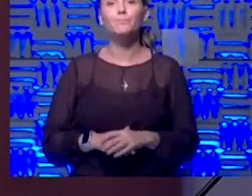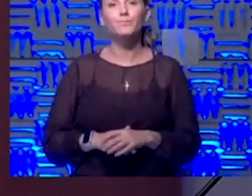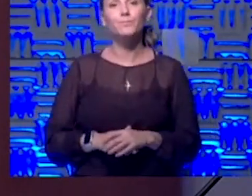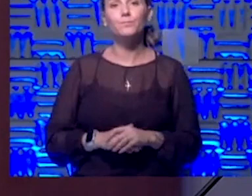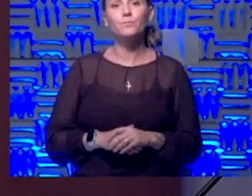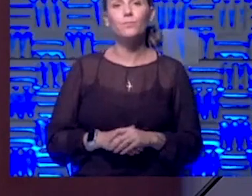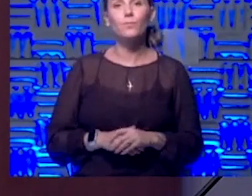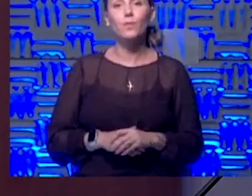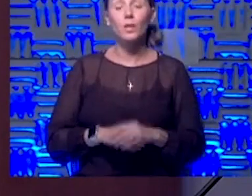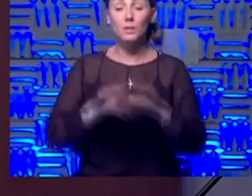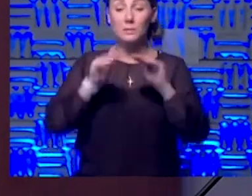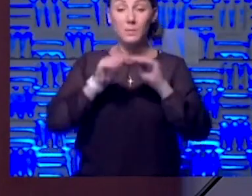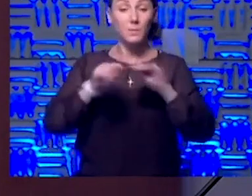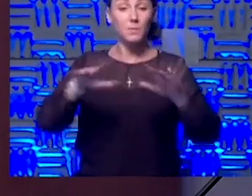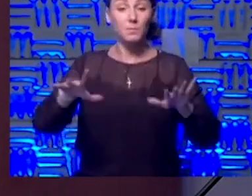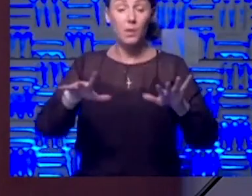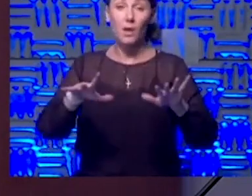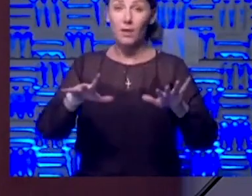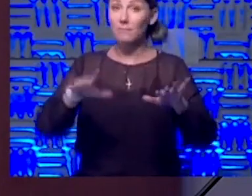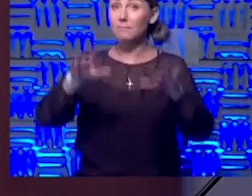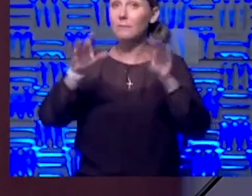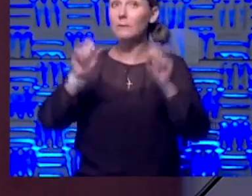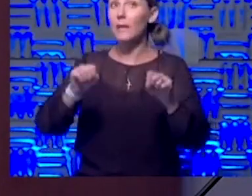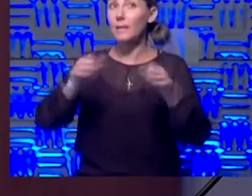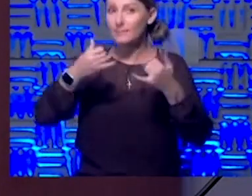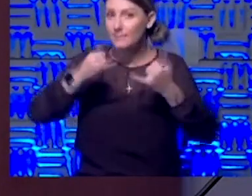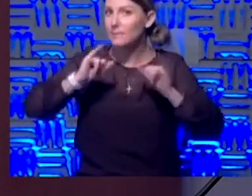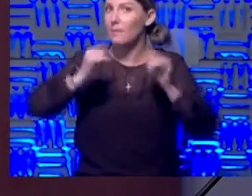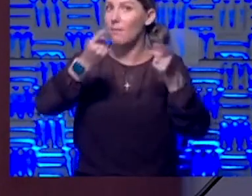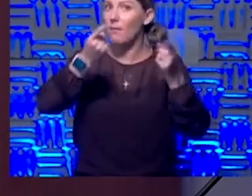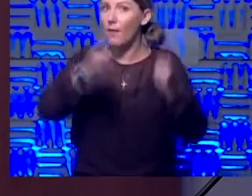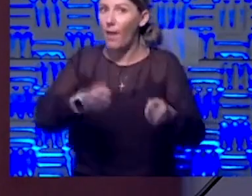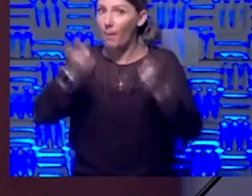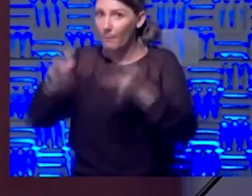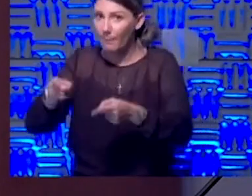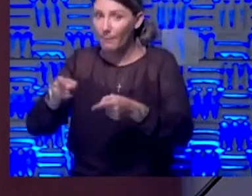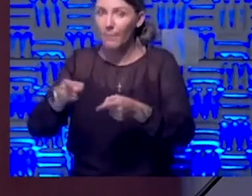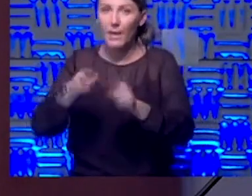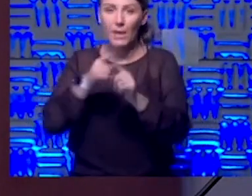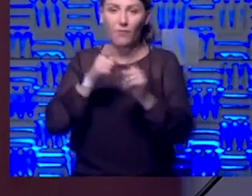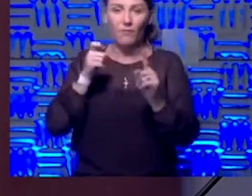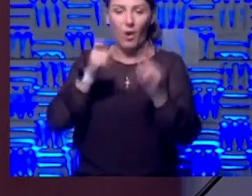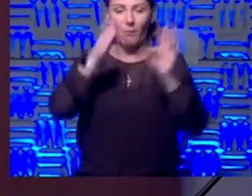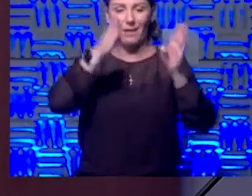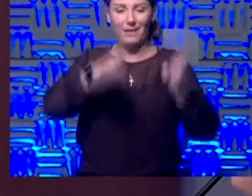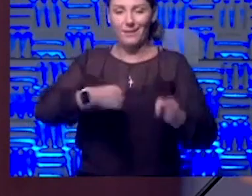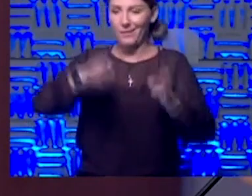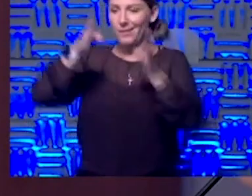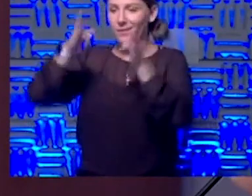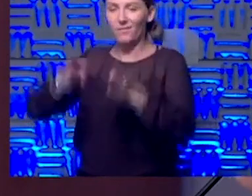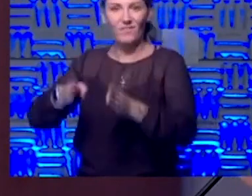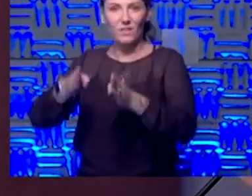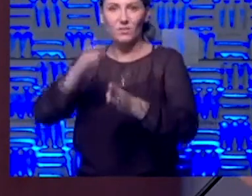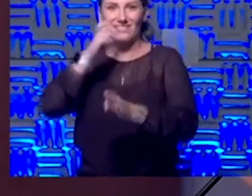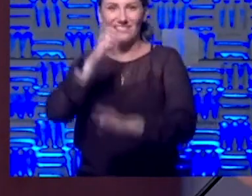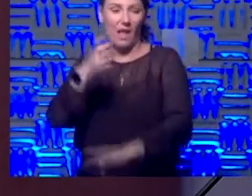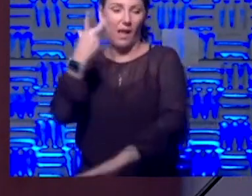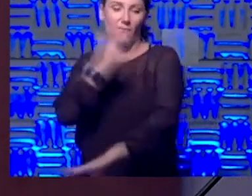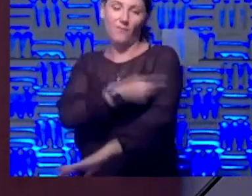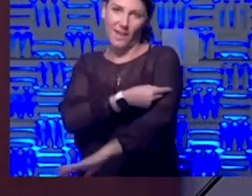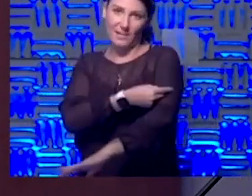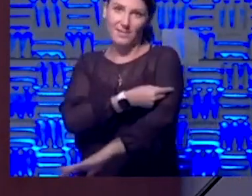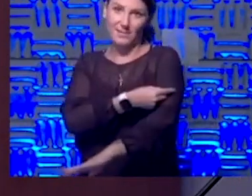the spread though can still occur, um, just from individuals that are not vaccinated.